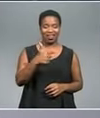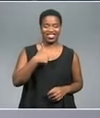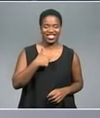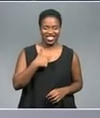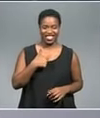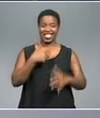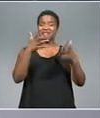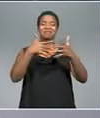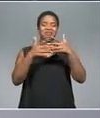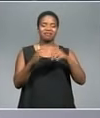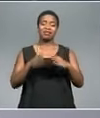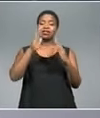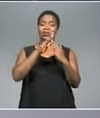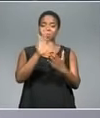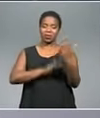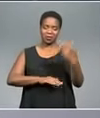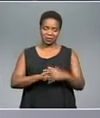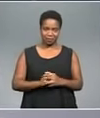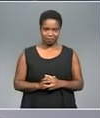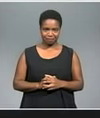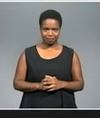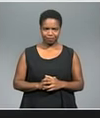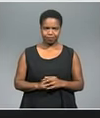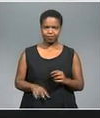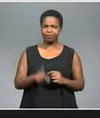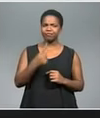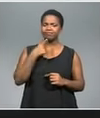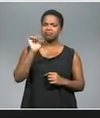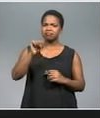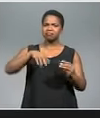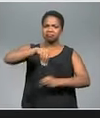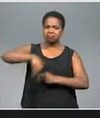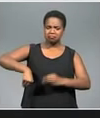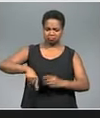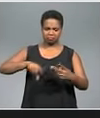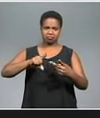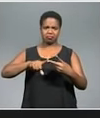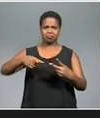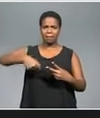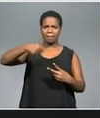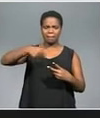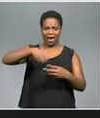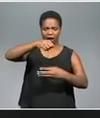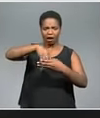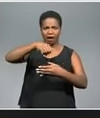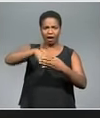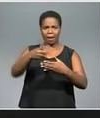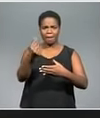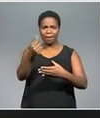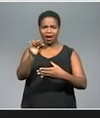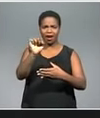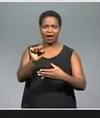All right. Here's a reminder of our top stories before we go. He's told us about bribes for contracts, bags of cash for influence, and